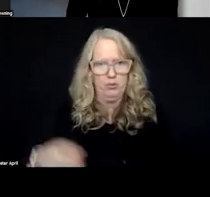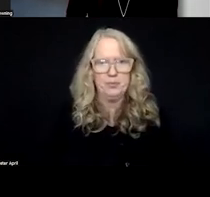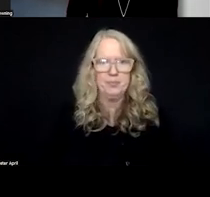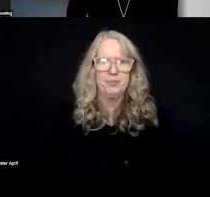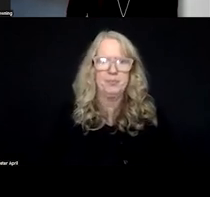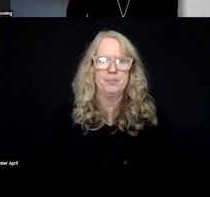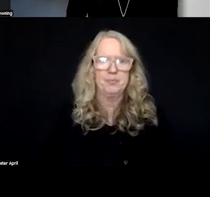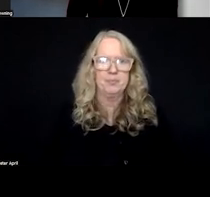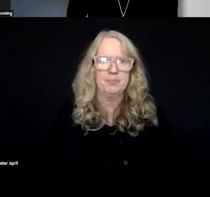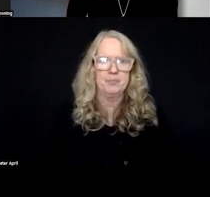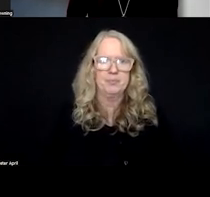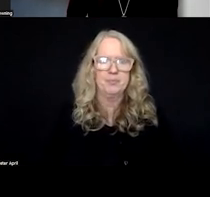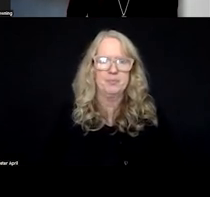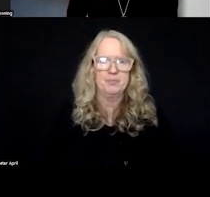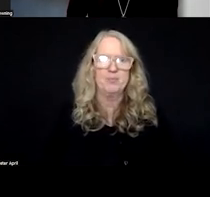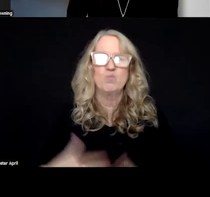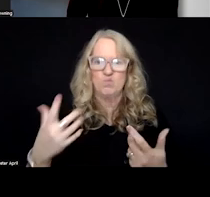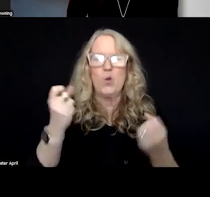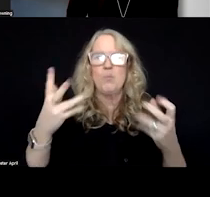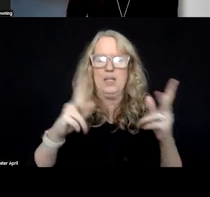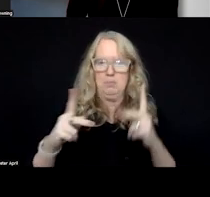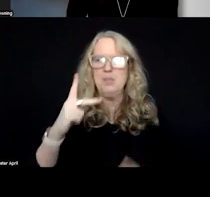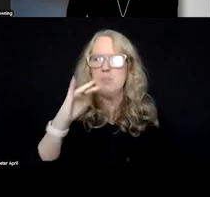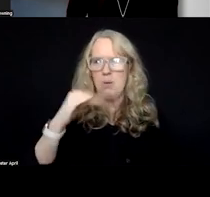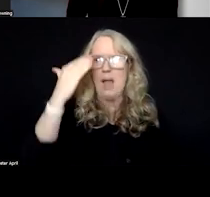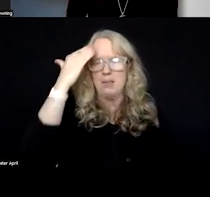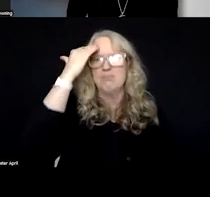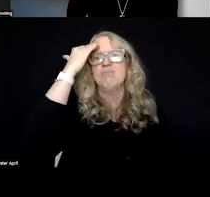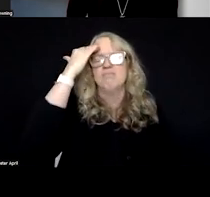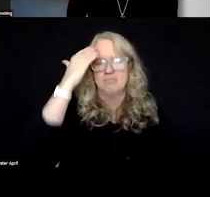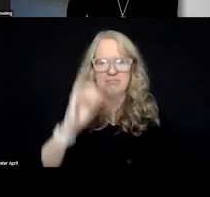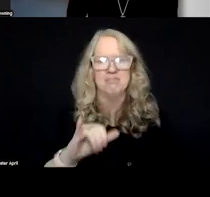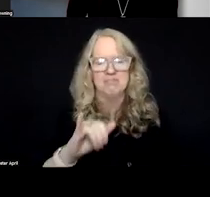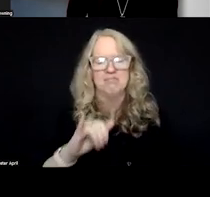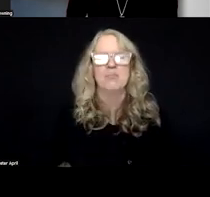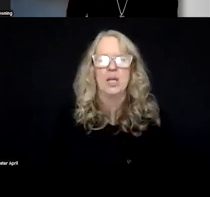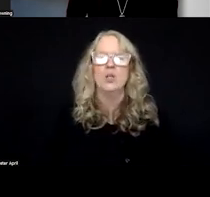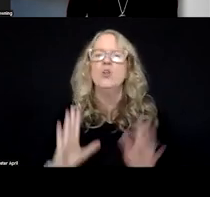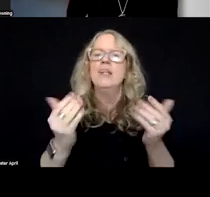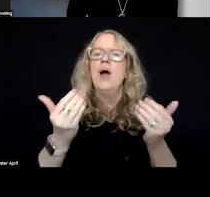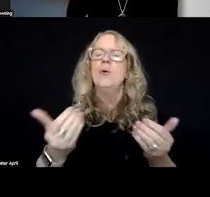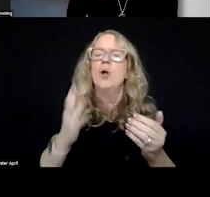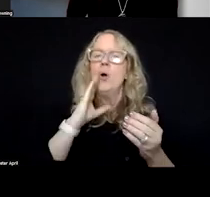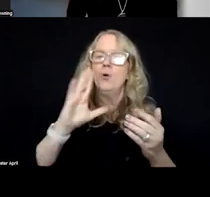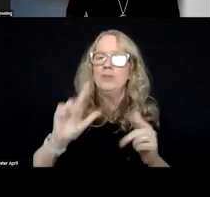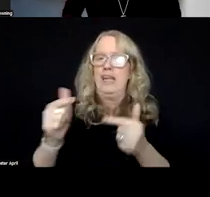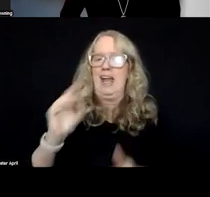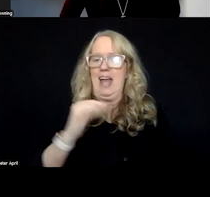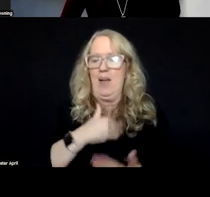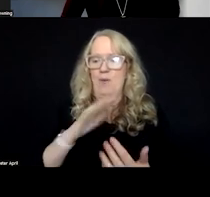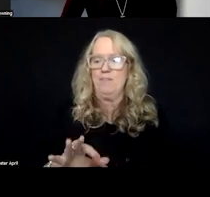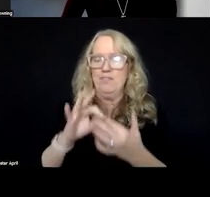So, probably resonates with a lot of folks here. All right. So, let's go ahead and turn now to our featured